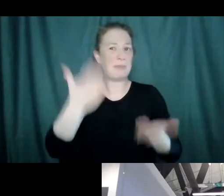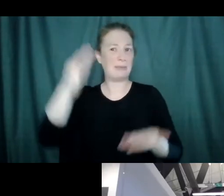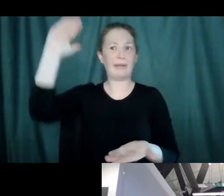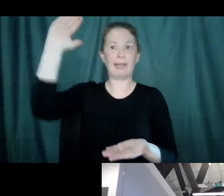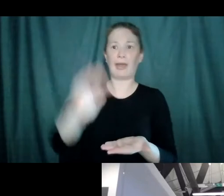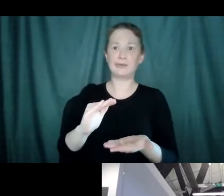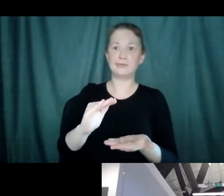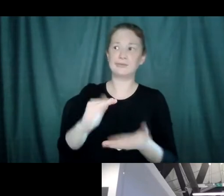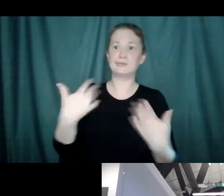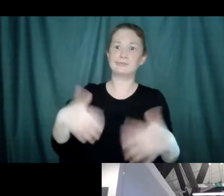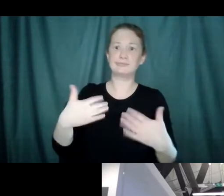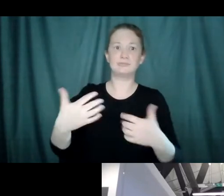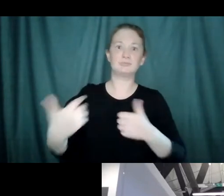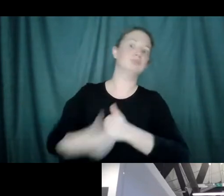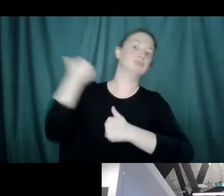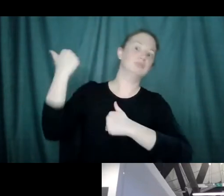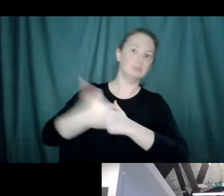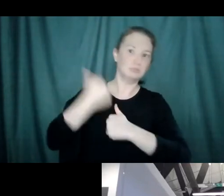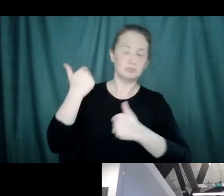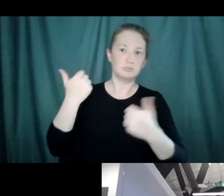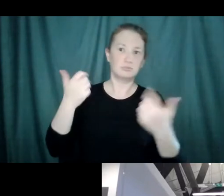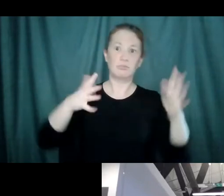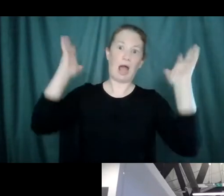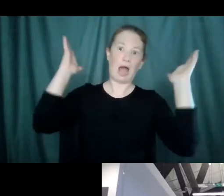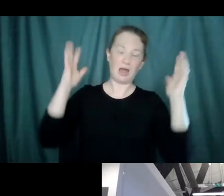society stopping as it is right now?